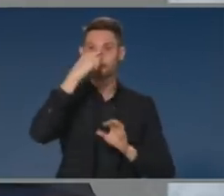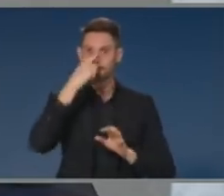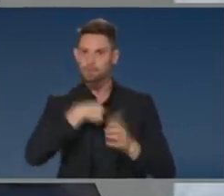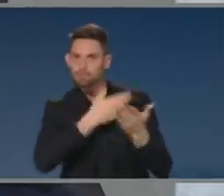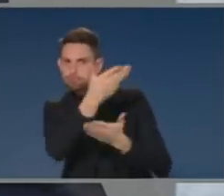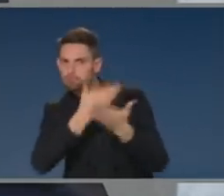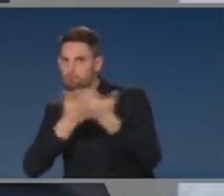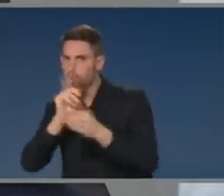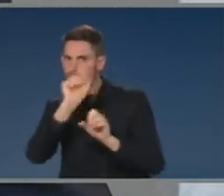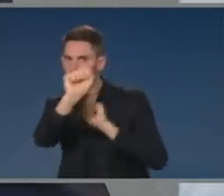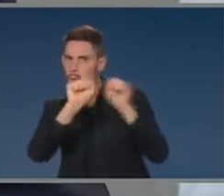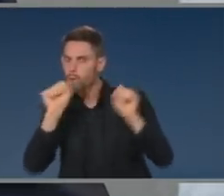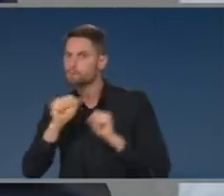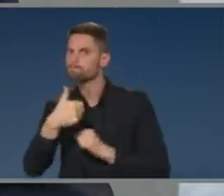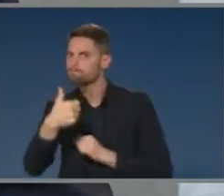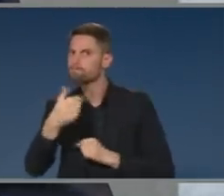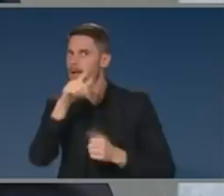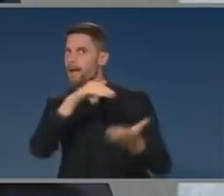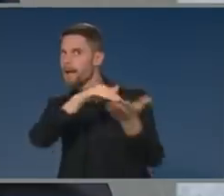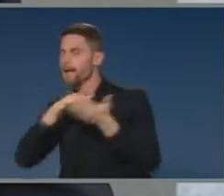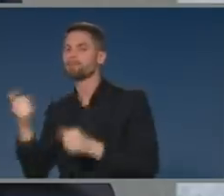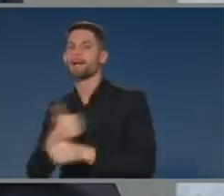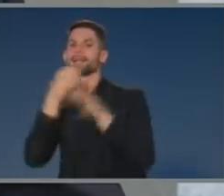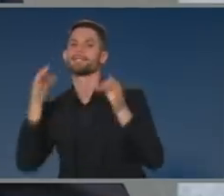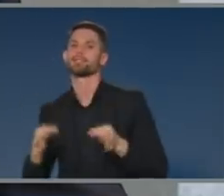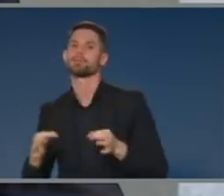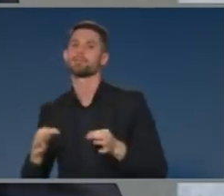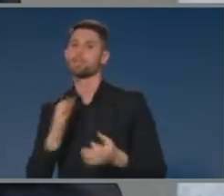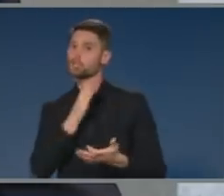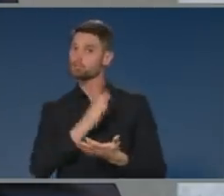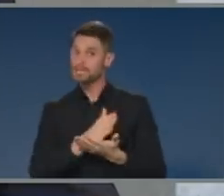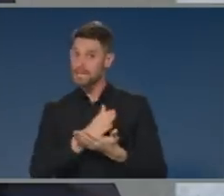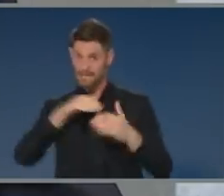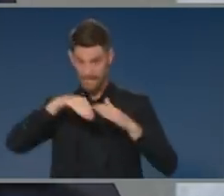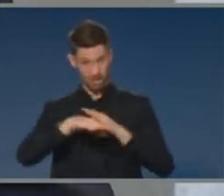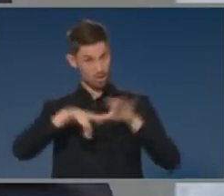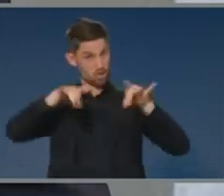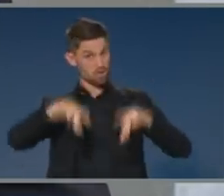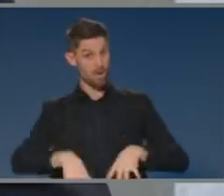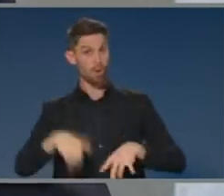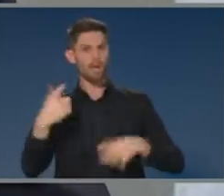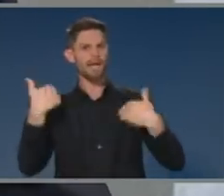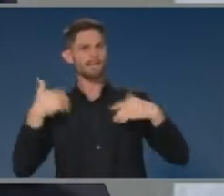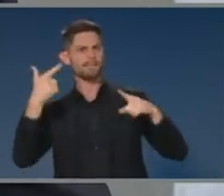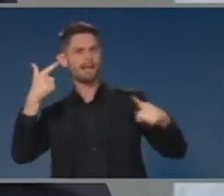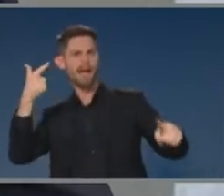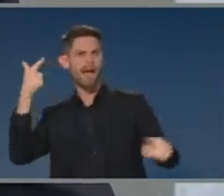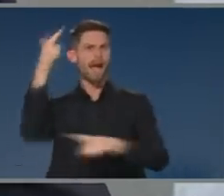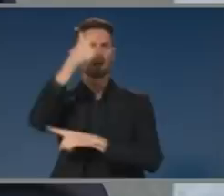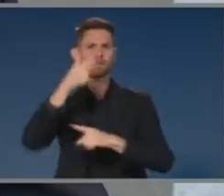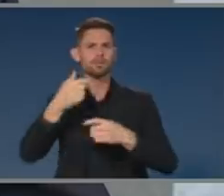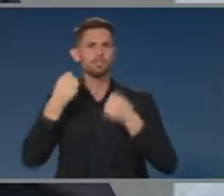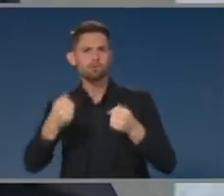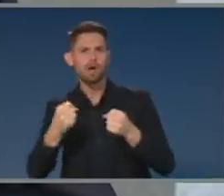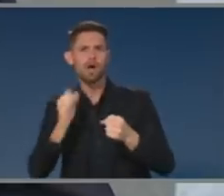to leaders of Indigenous communities around the country. And they have done an extraordinary job keeping their Indigenous communities